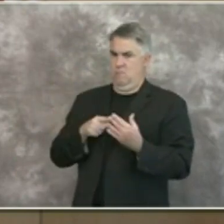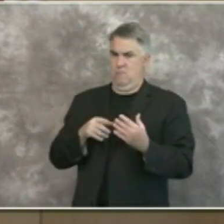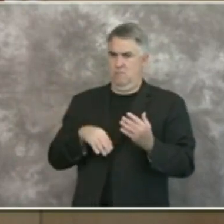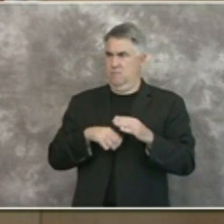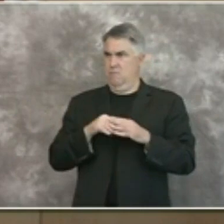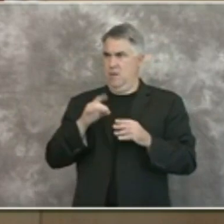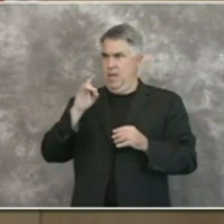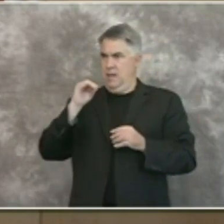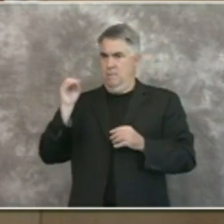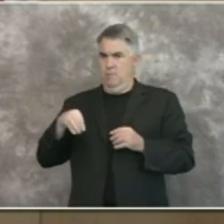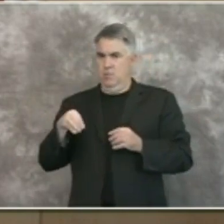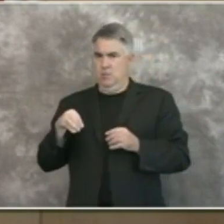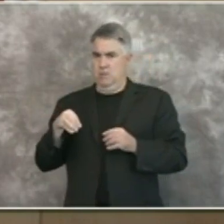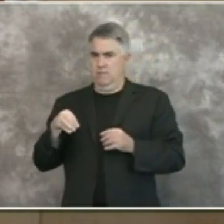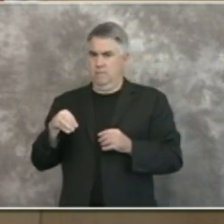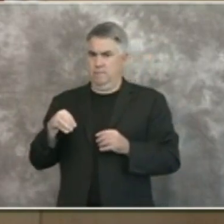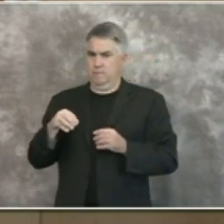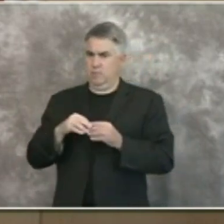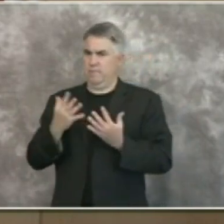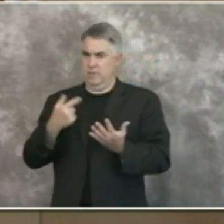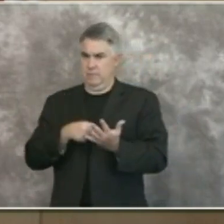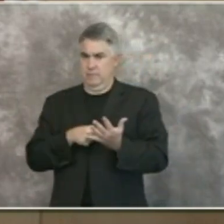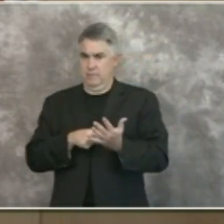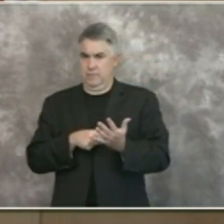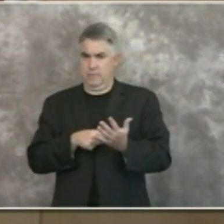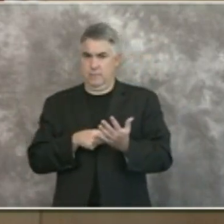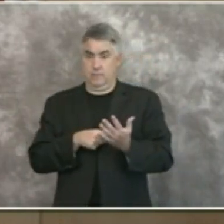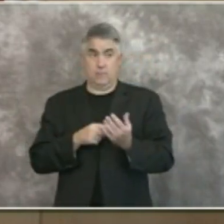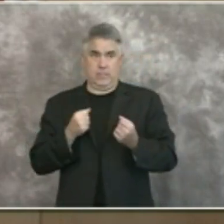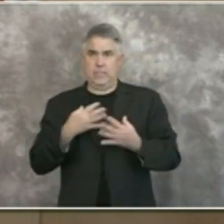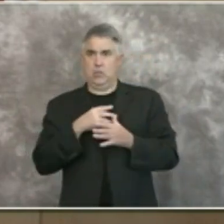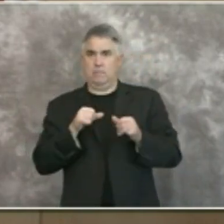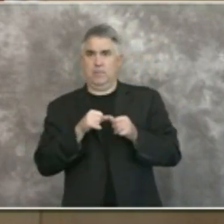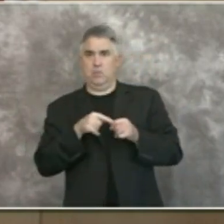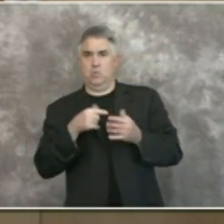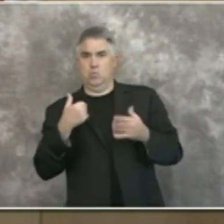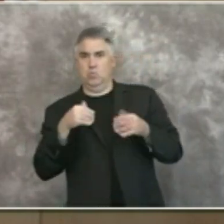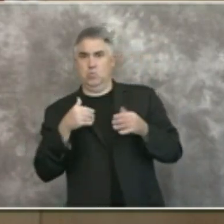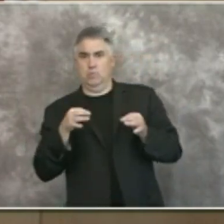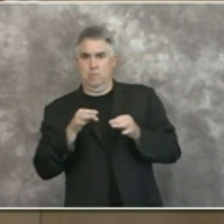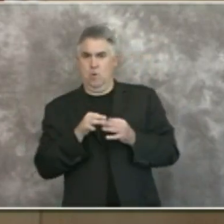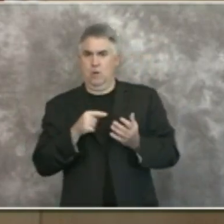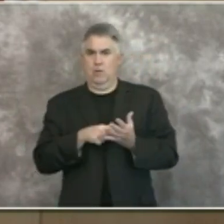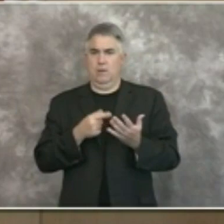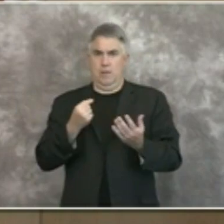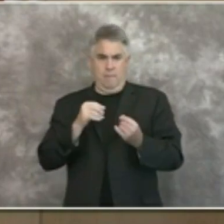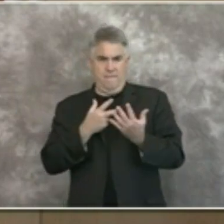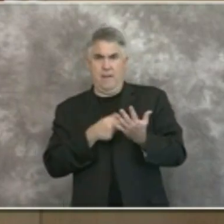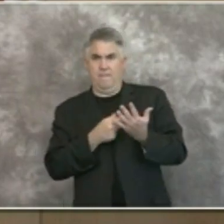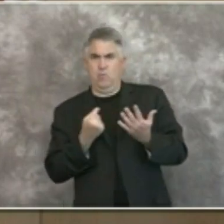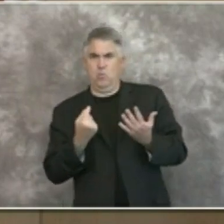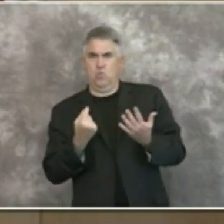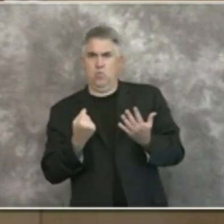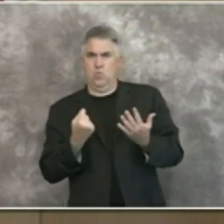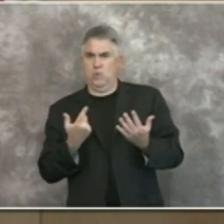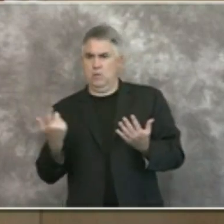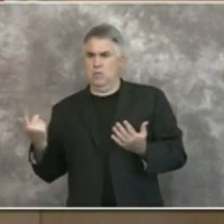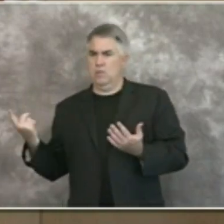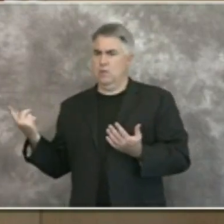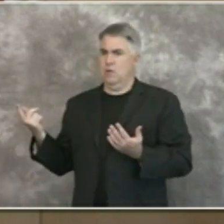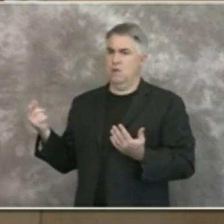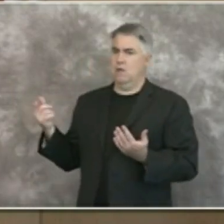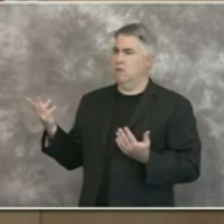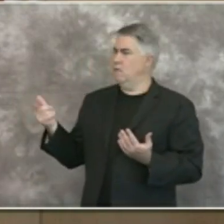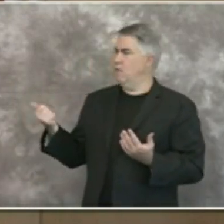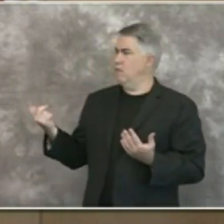five gets set off i mean that's a pretty scary metric but if only that one gets set off and nothing else the public health department can't